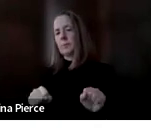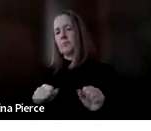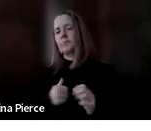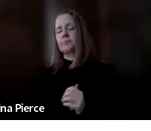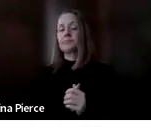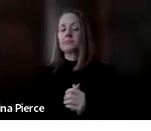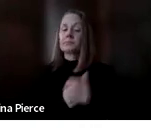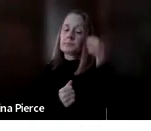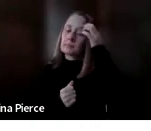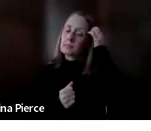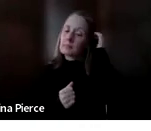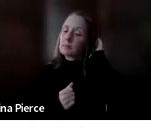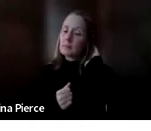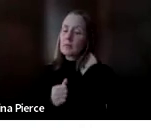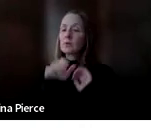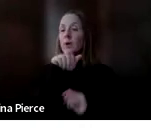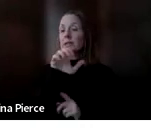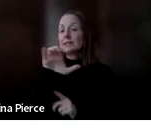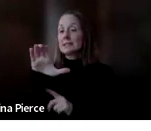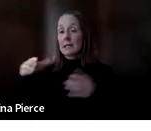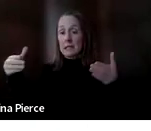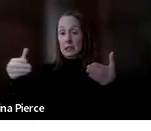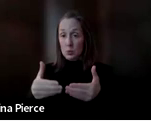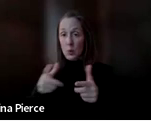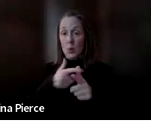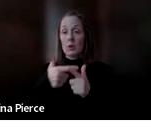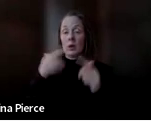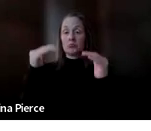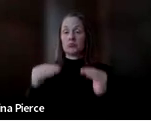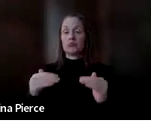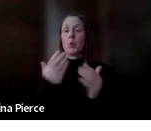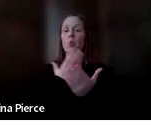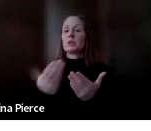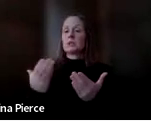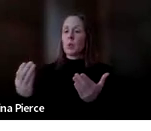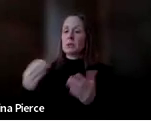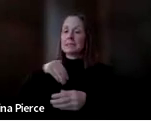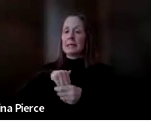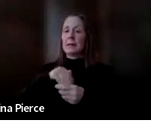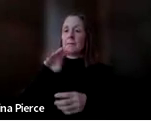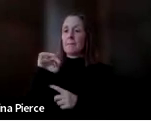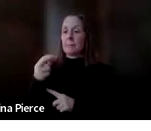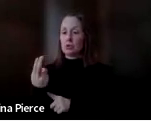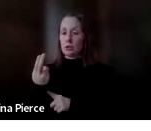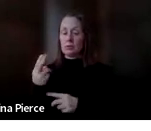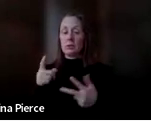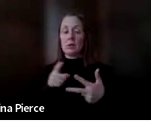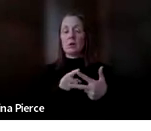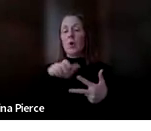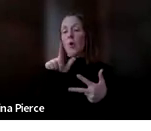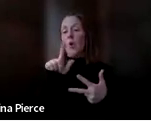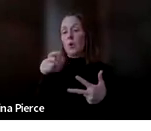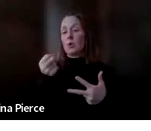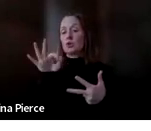introduction to augmentative and alternative communication, we're going to talk about some resources in Michigan. Carolyn's going to talk about the Alt Shift program and the different